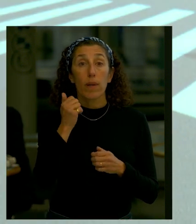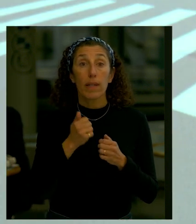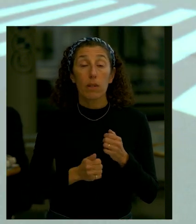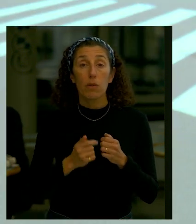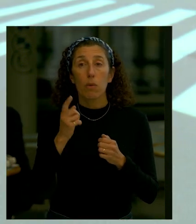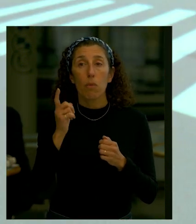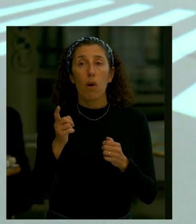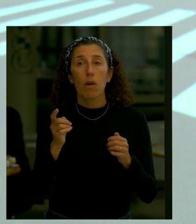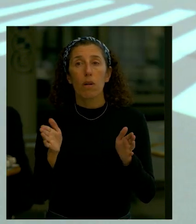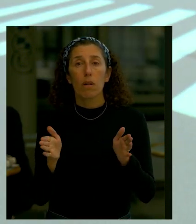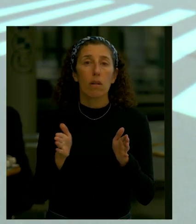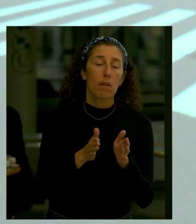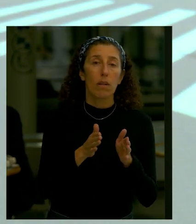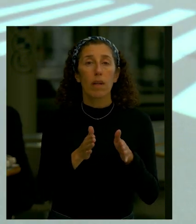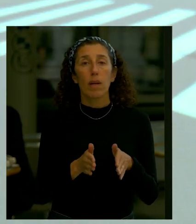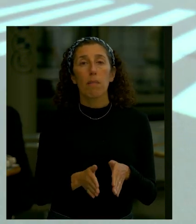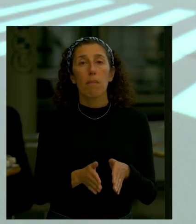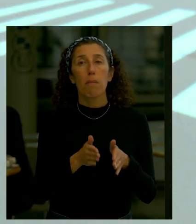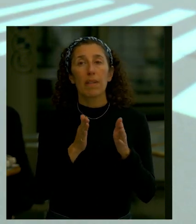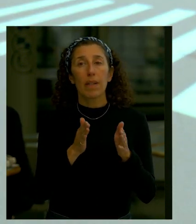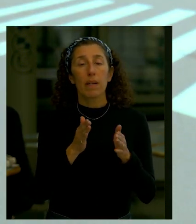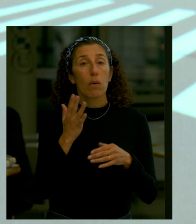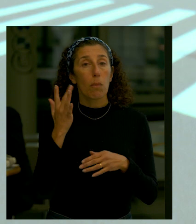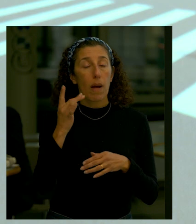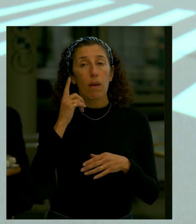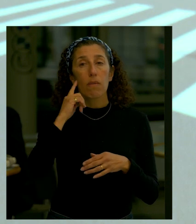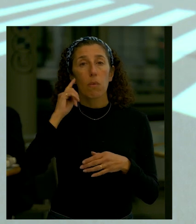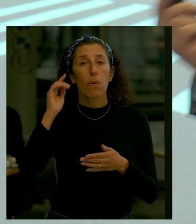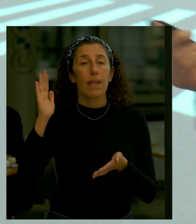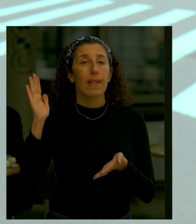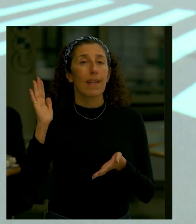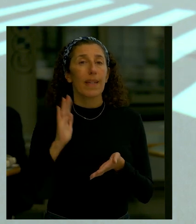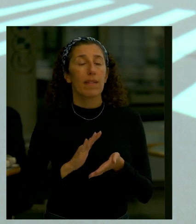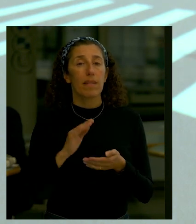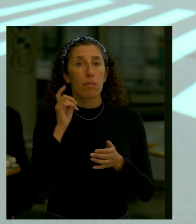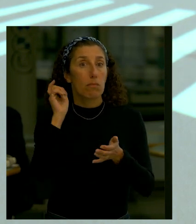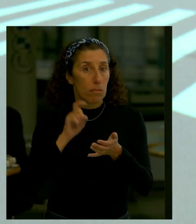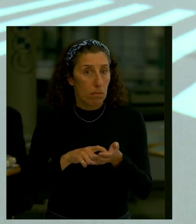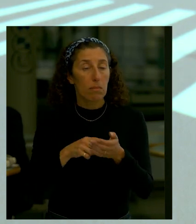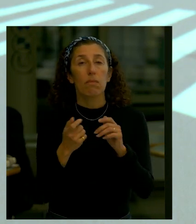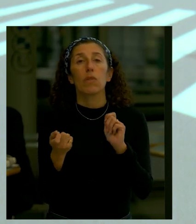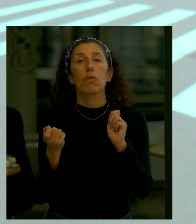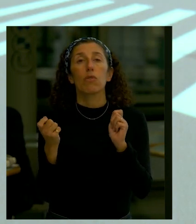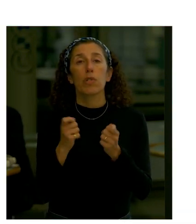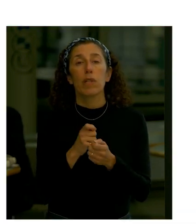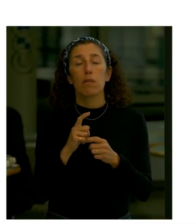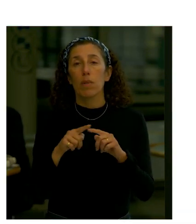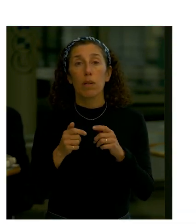so that we're minimally changing the current physical environment that people experience and walk through and live in